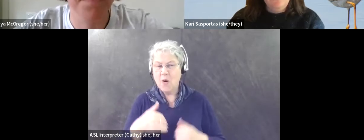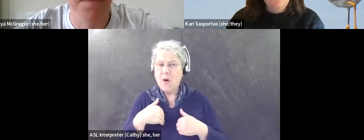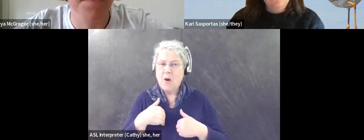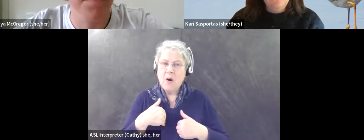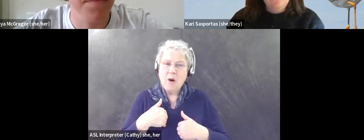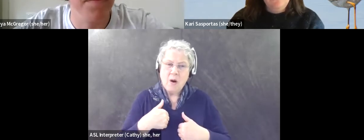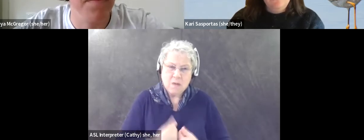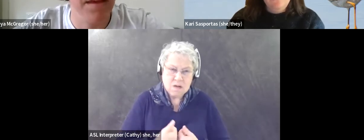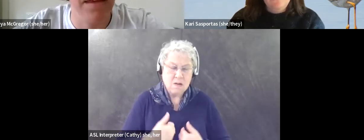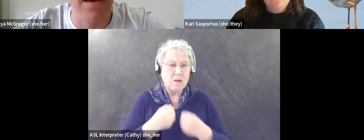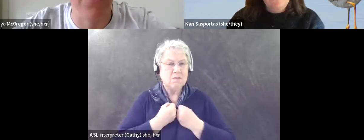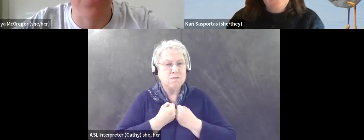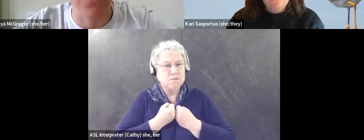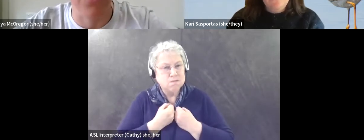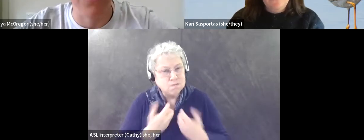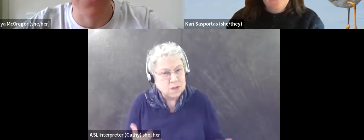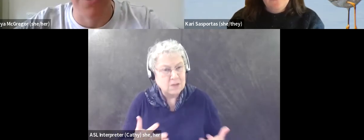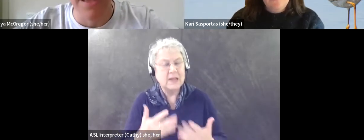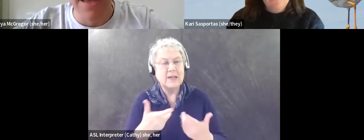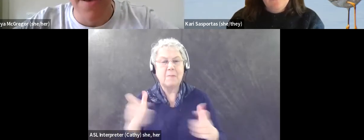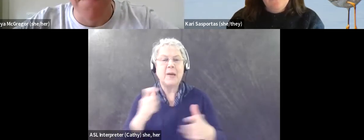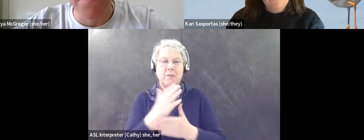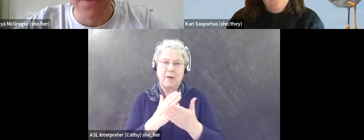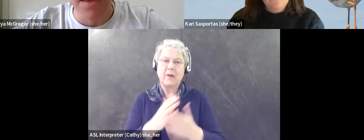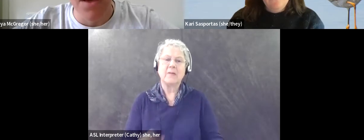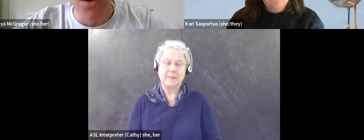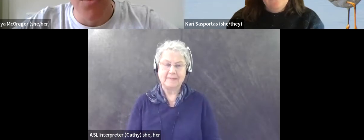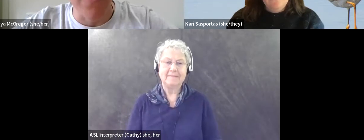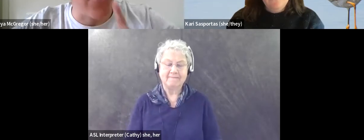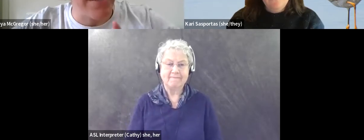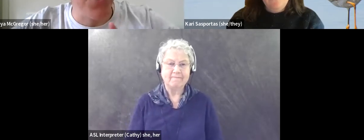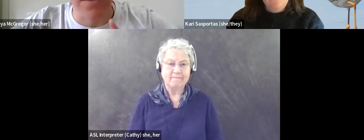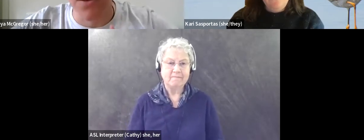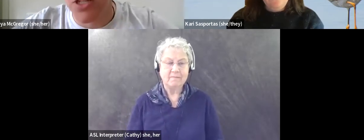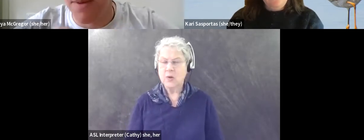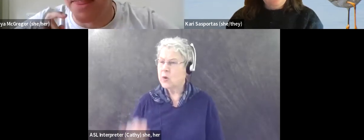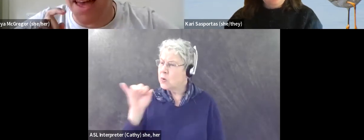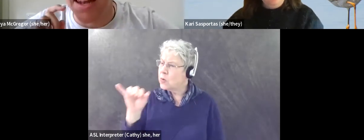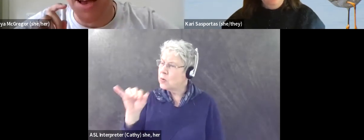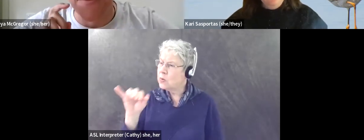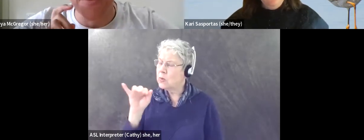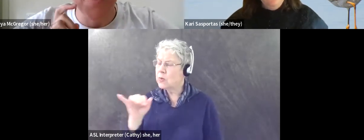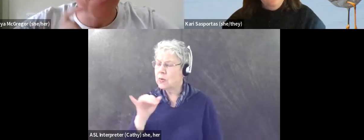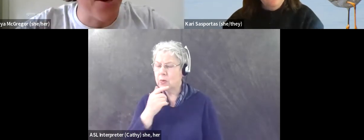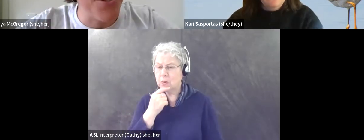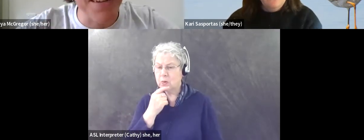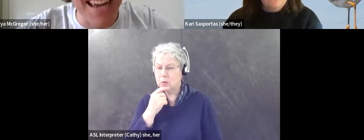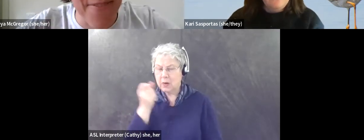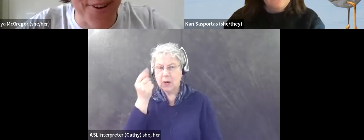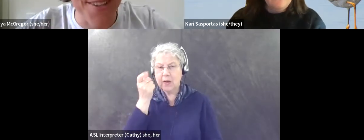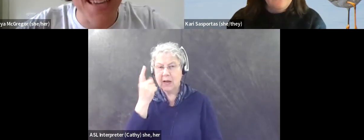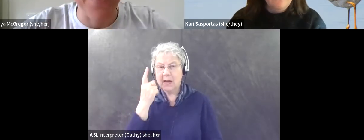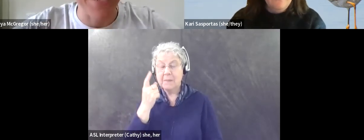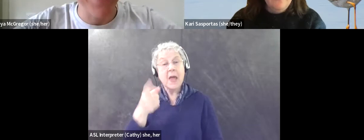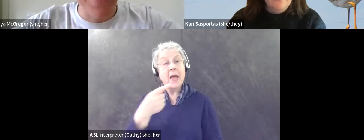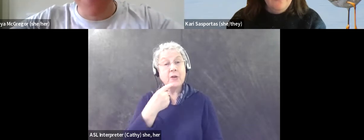of it as well. Yeah, for sure. For sure. Before I ask you another question about that. Because you mentioned